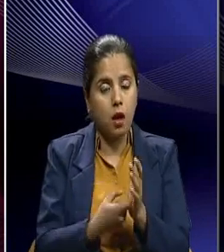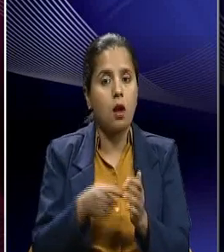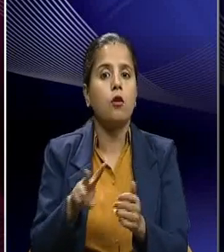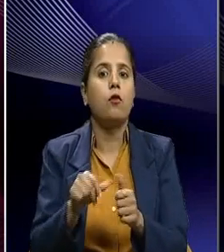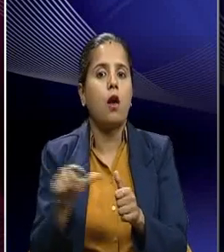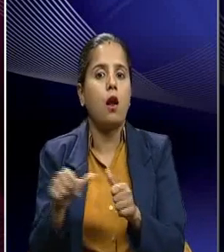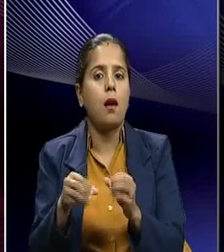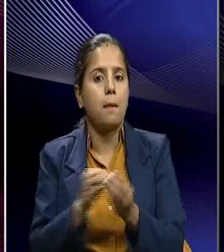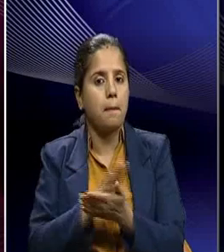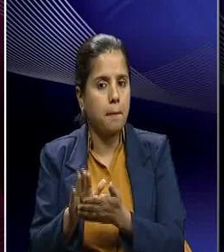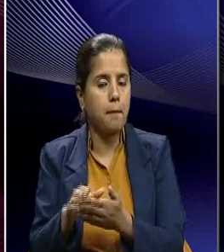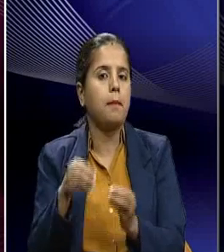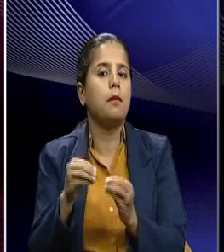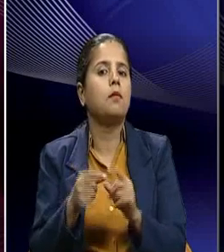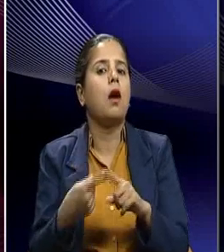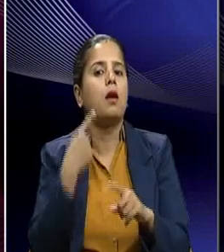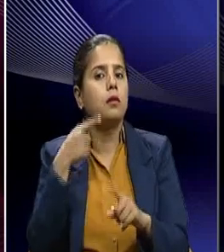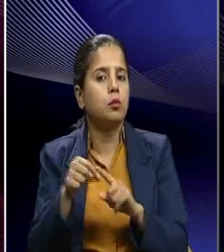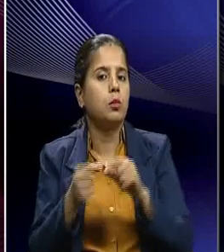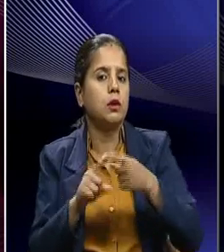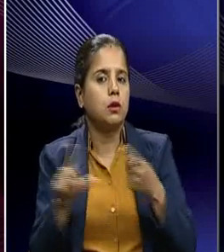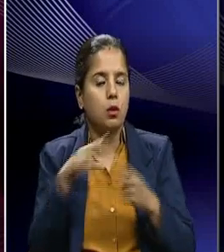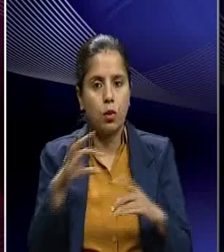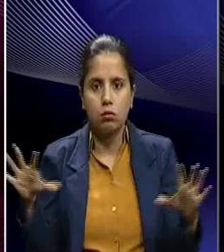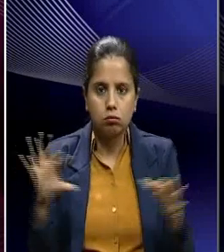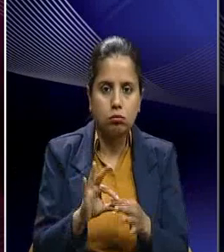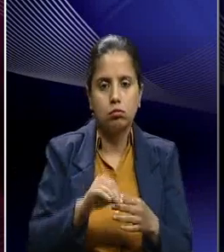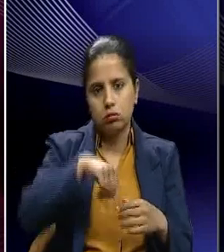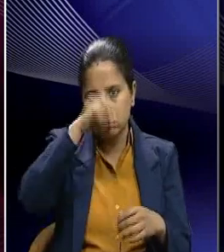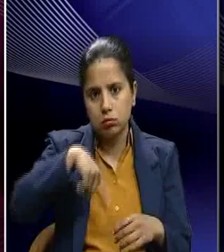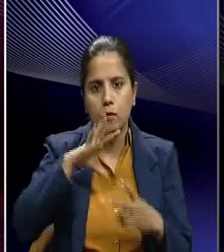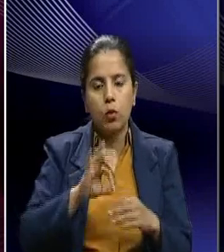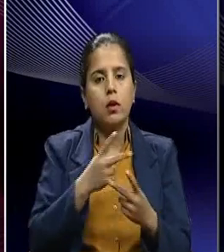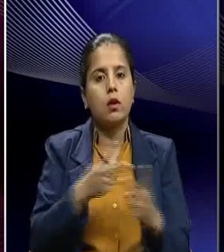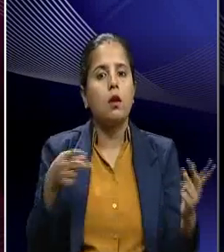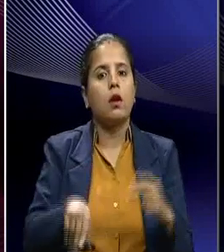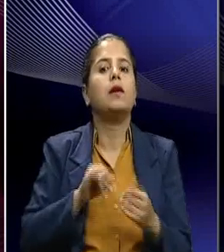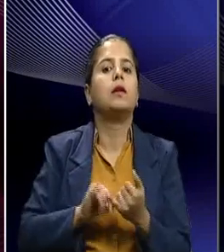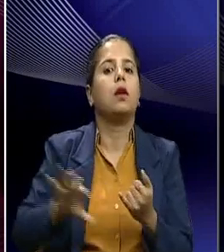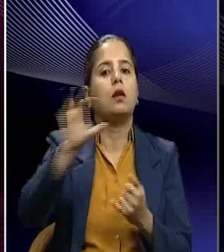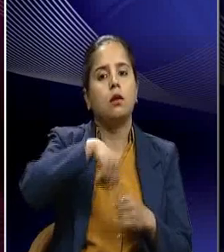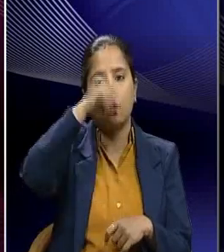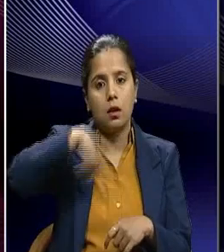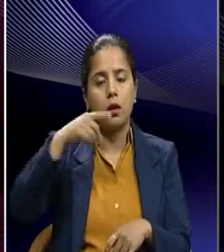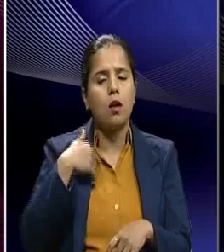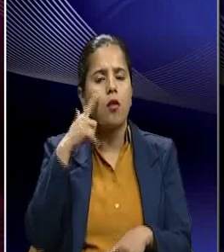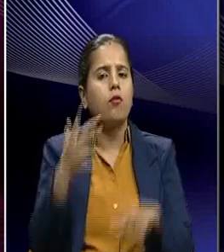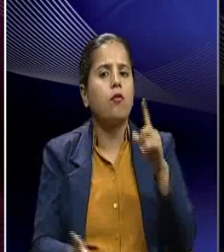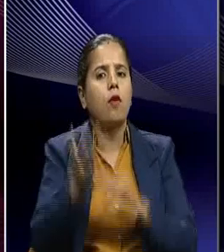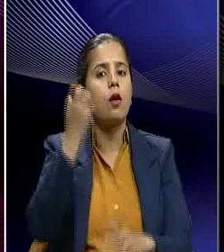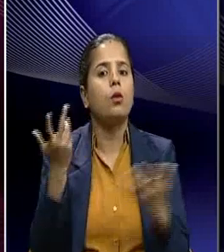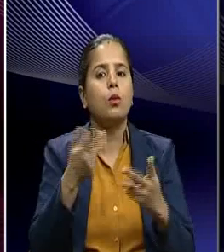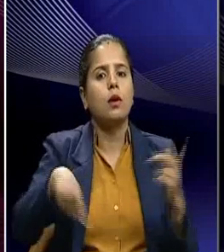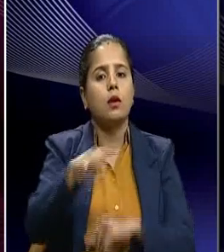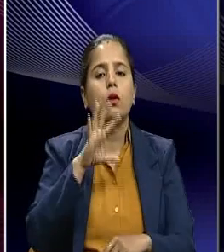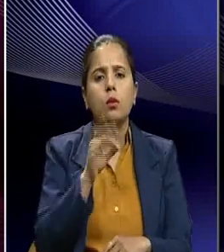of uniting the country, in terms of integrating the various states of India, we find that this day has